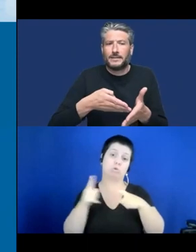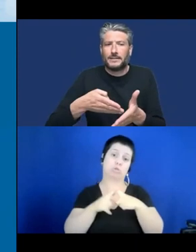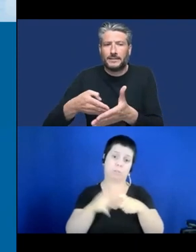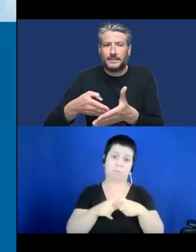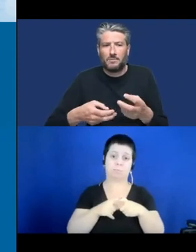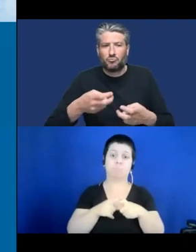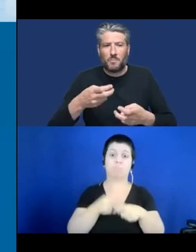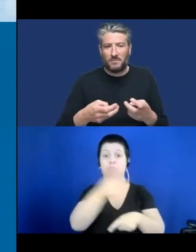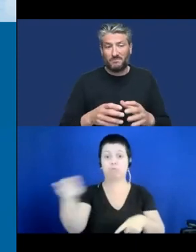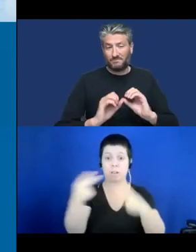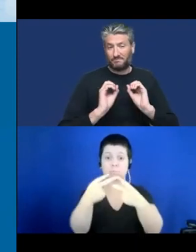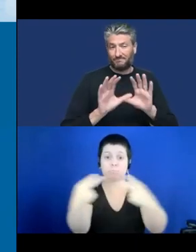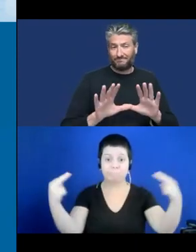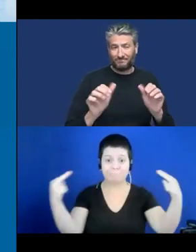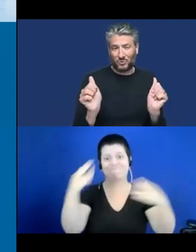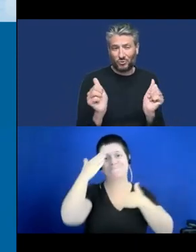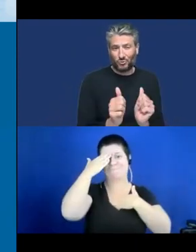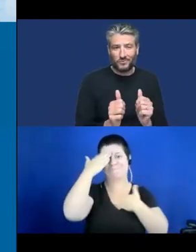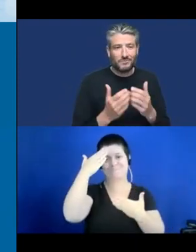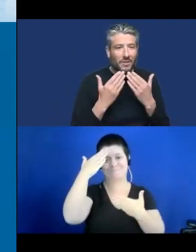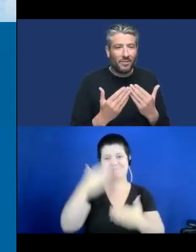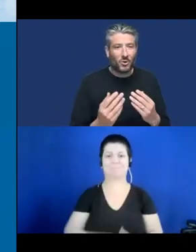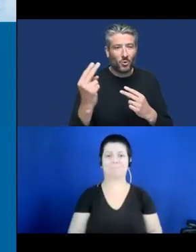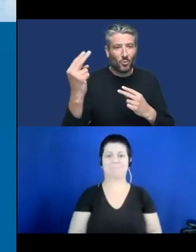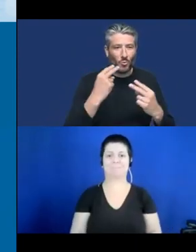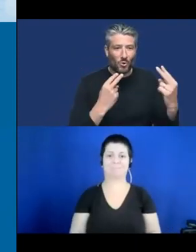listening to this. Thank you.